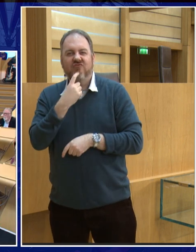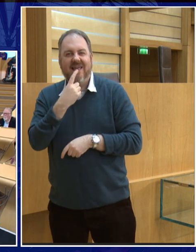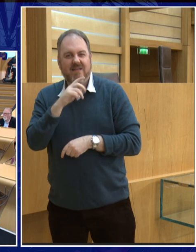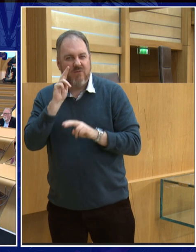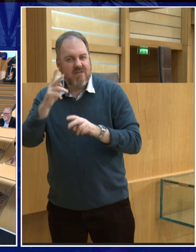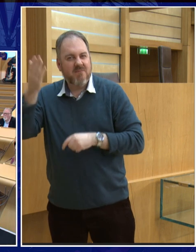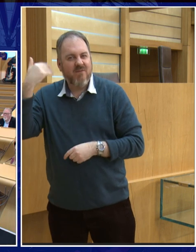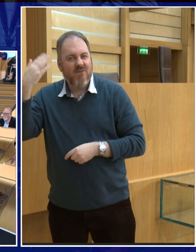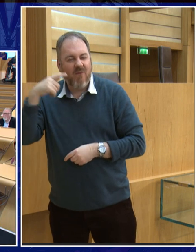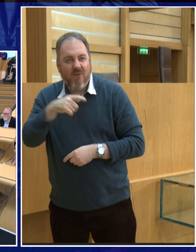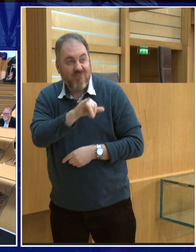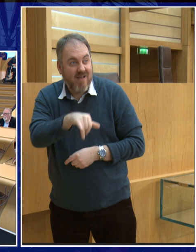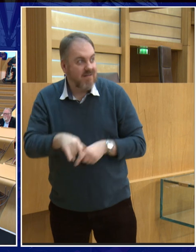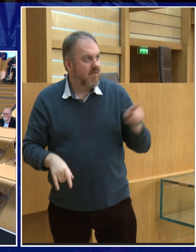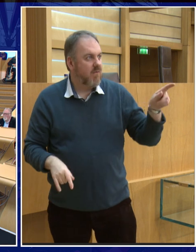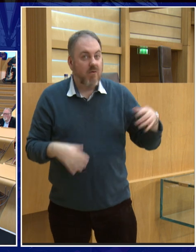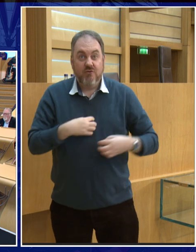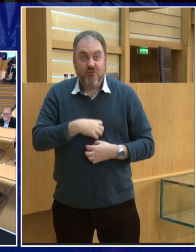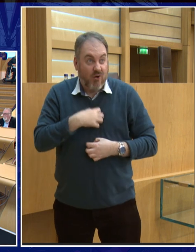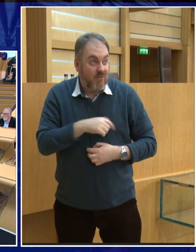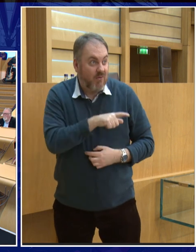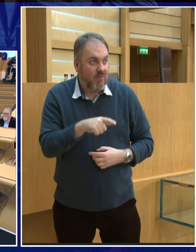Ah, no, you've seen one. Did it freak you out?